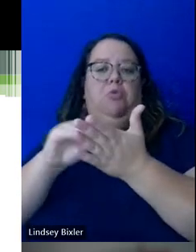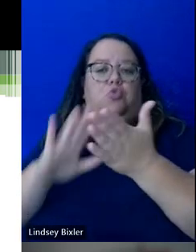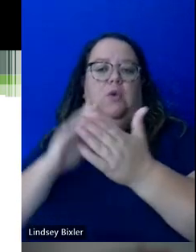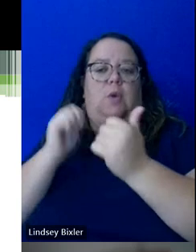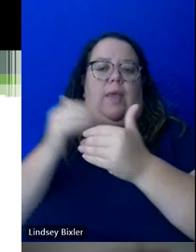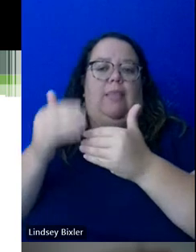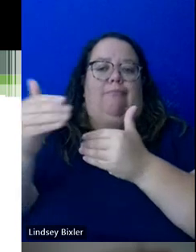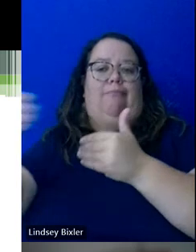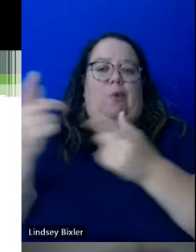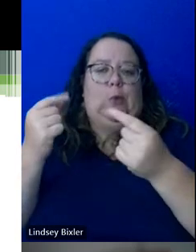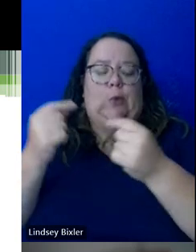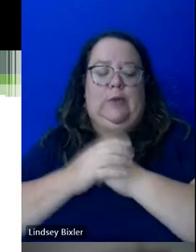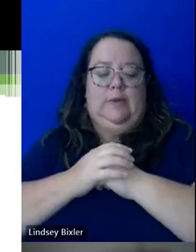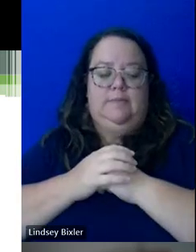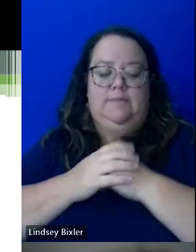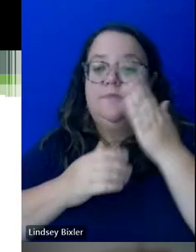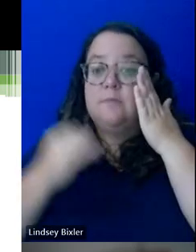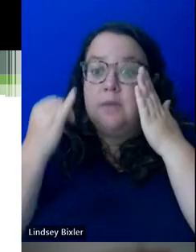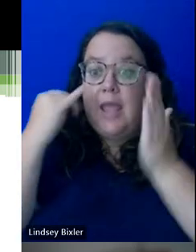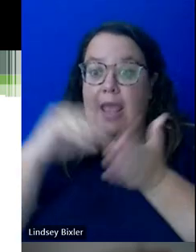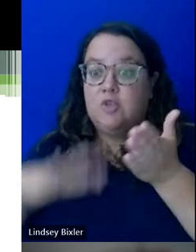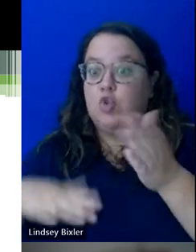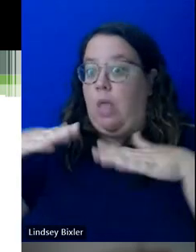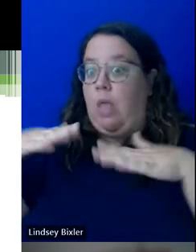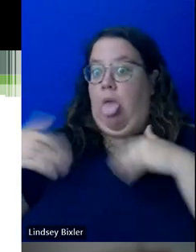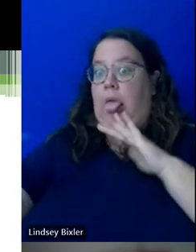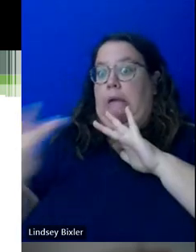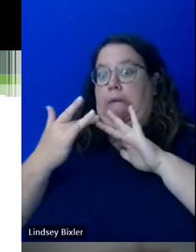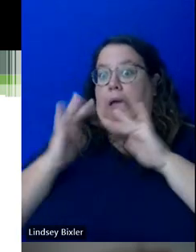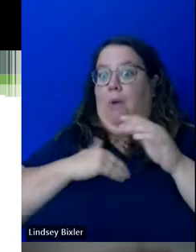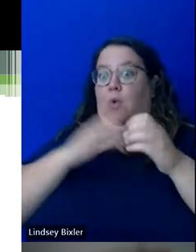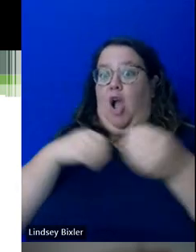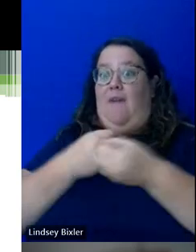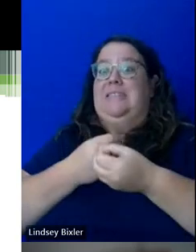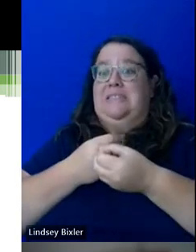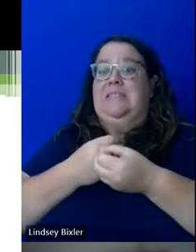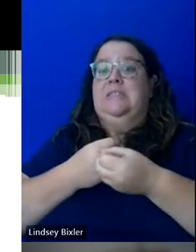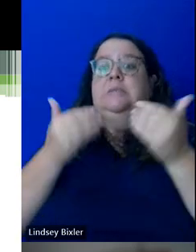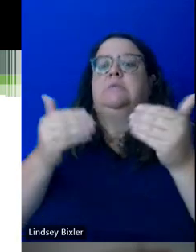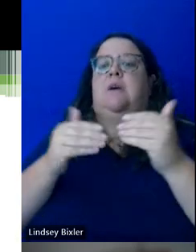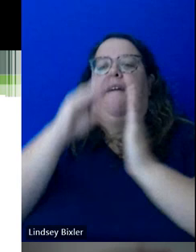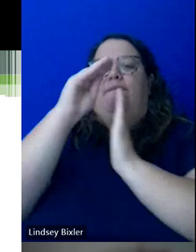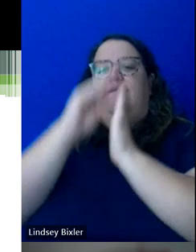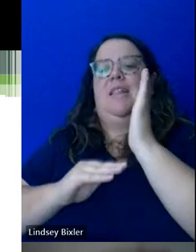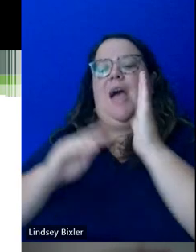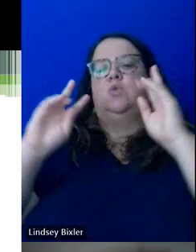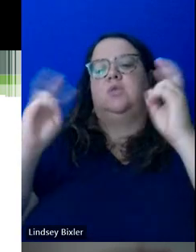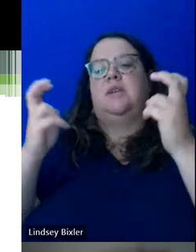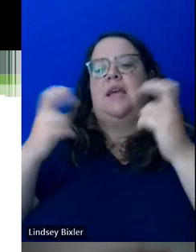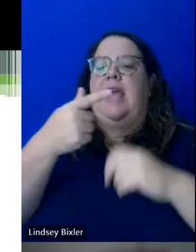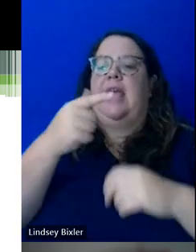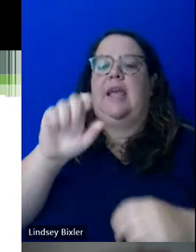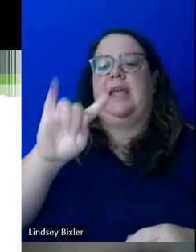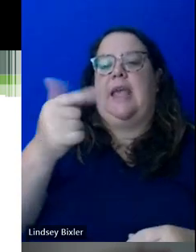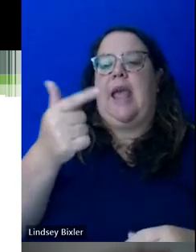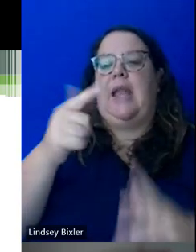steps. If the student hasn't previously been in touch with our office, recommend completing the getting started form that's on our homepage, because we can